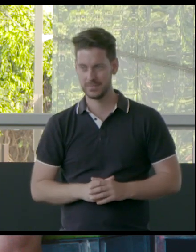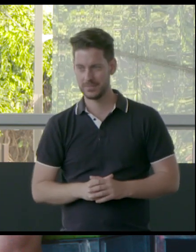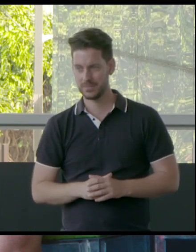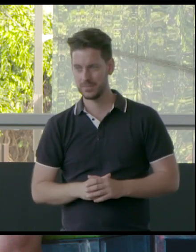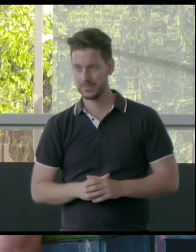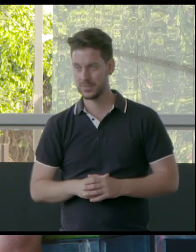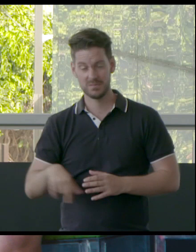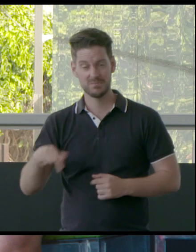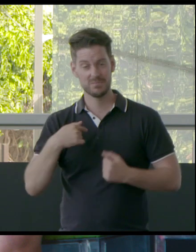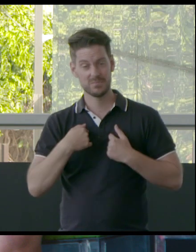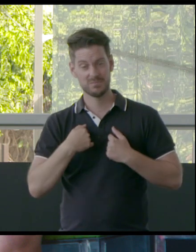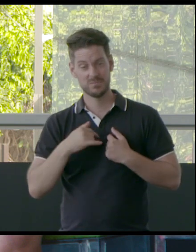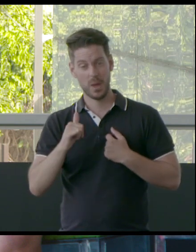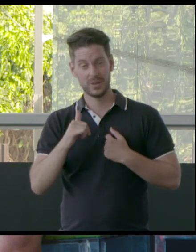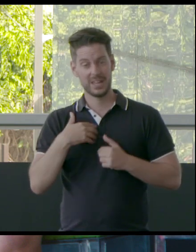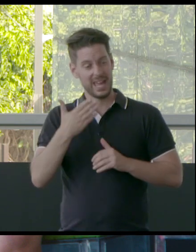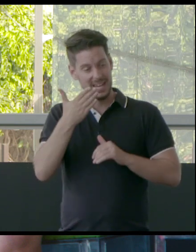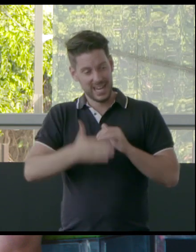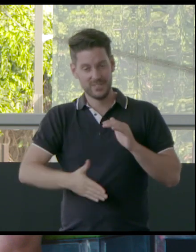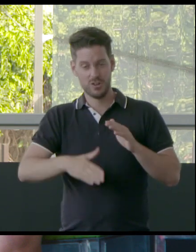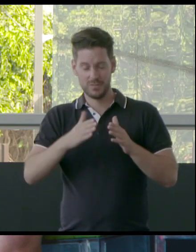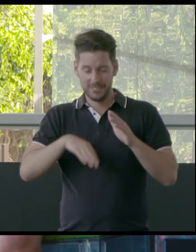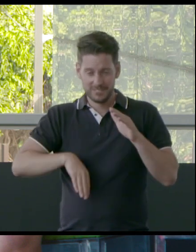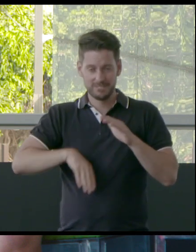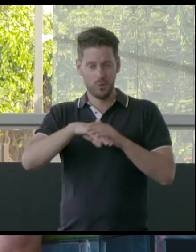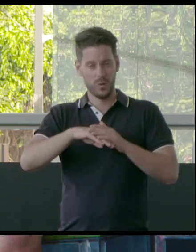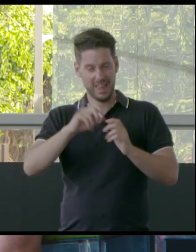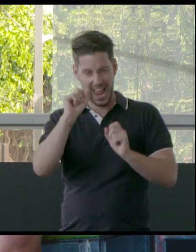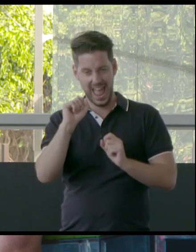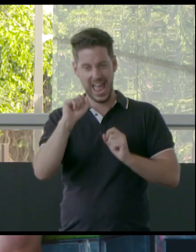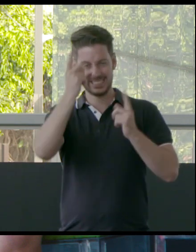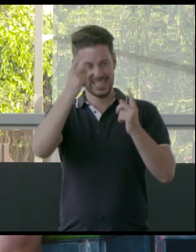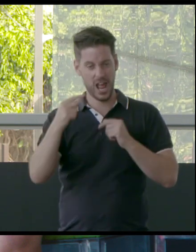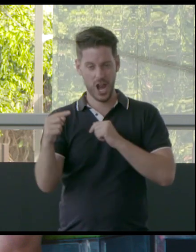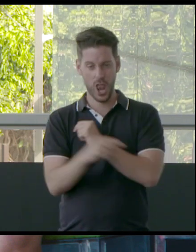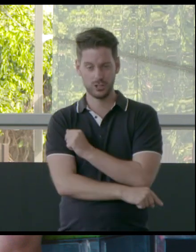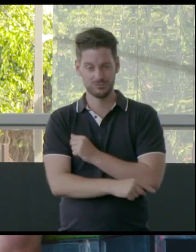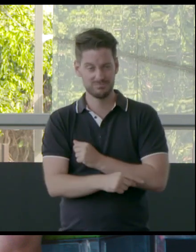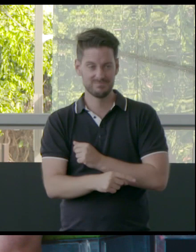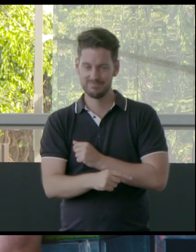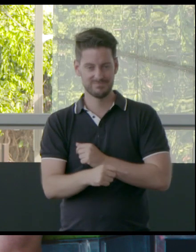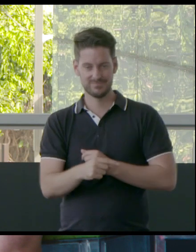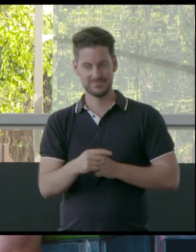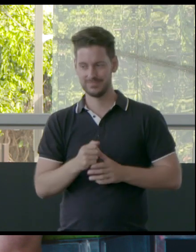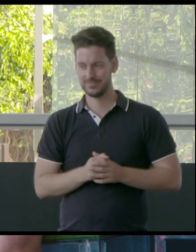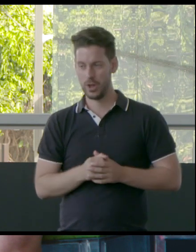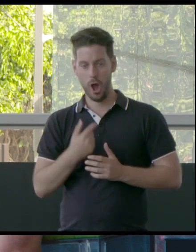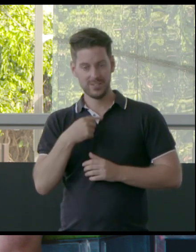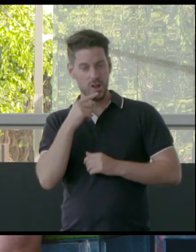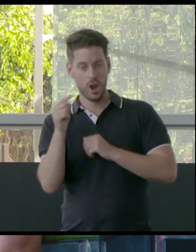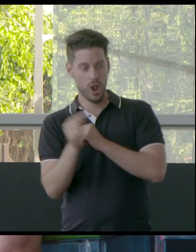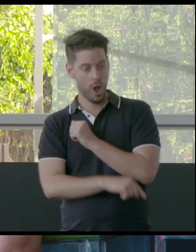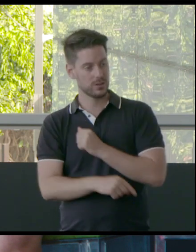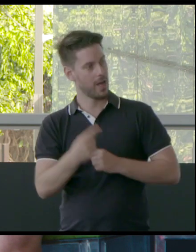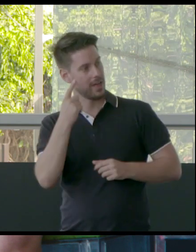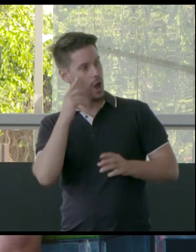fully comprehend what the loss is. And I equate loss, because I don't think we are just going